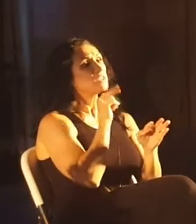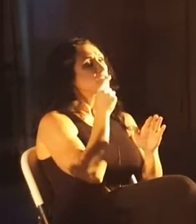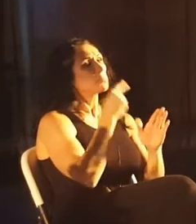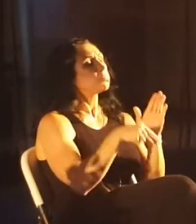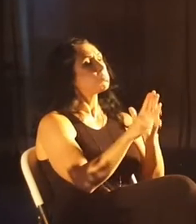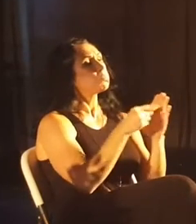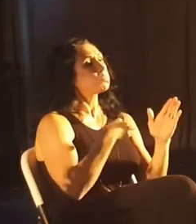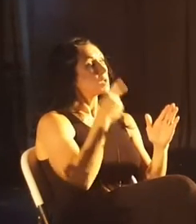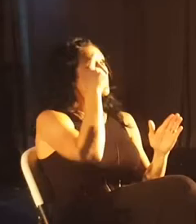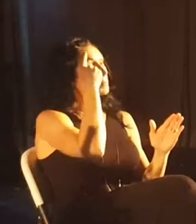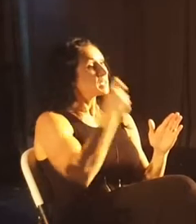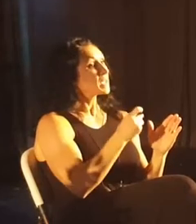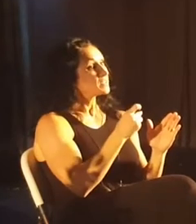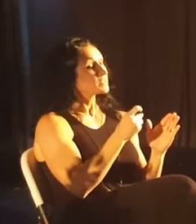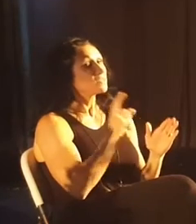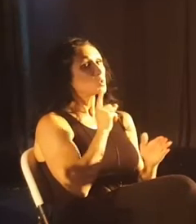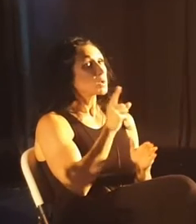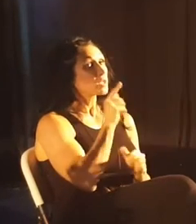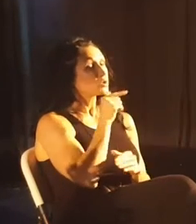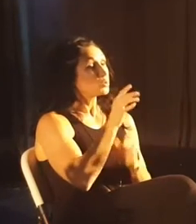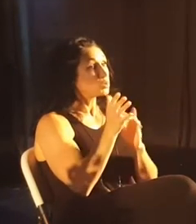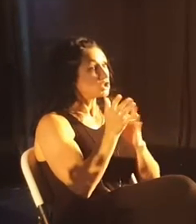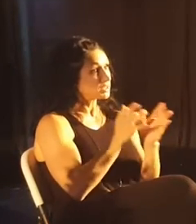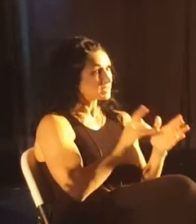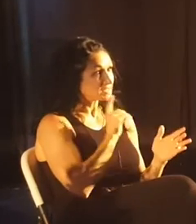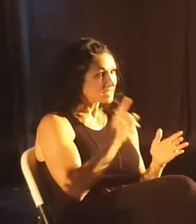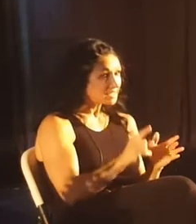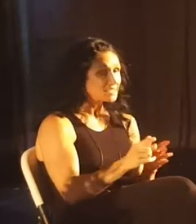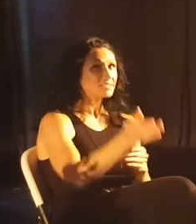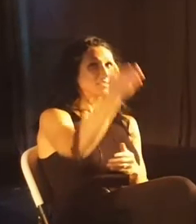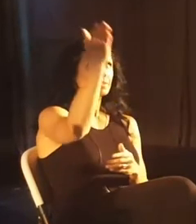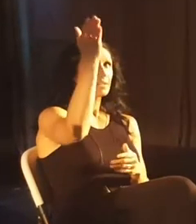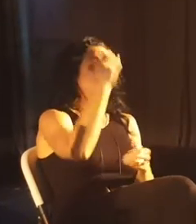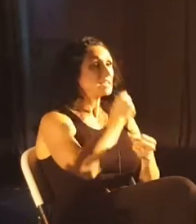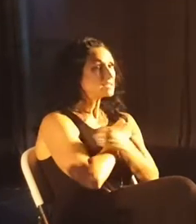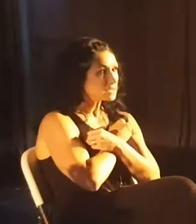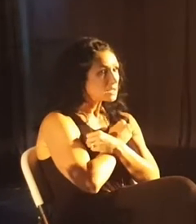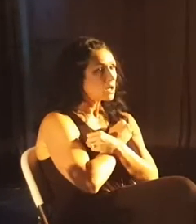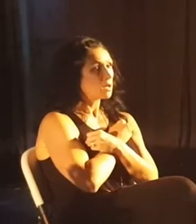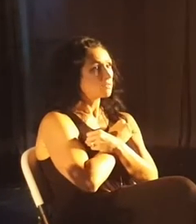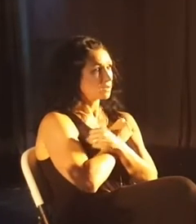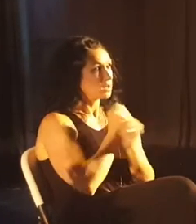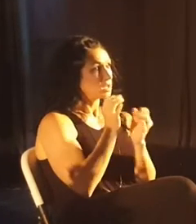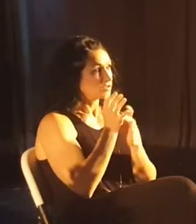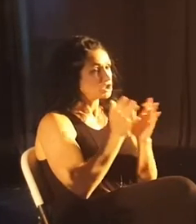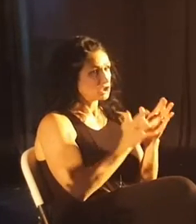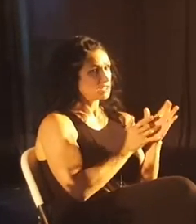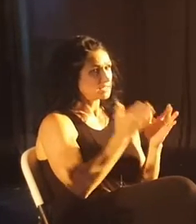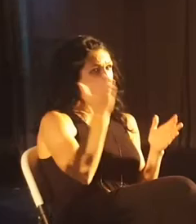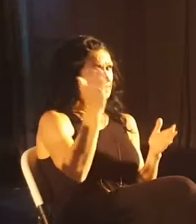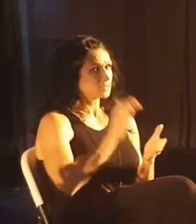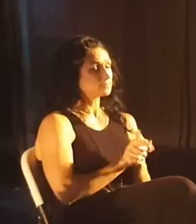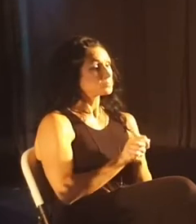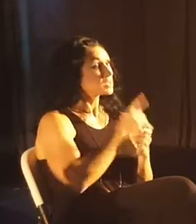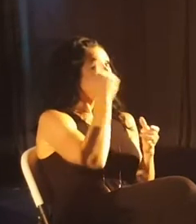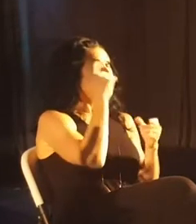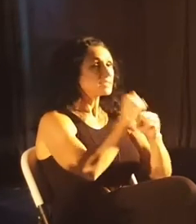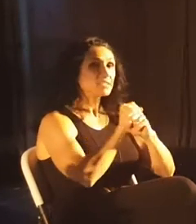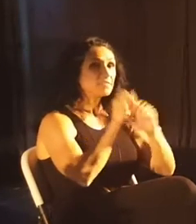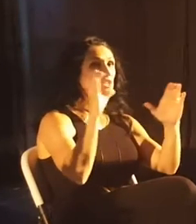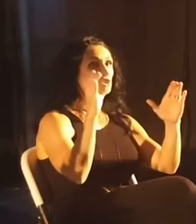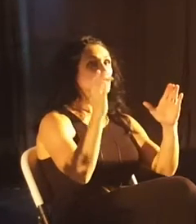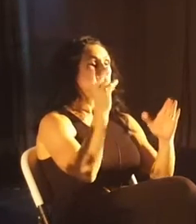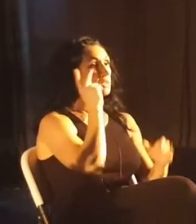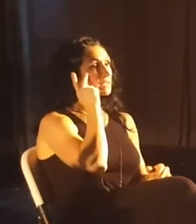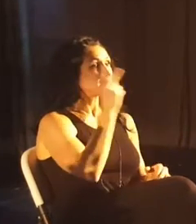Because of the reality of the love of Jesus, because of the vision that we